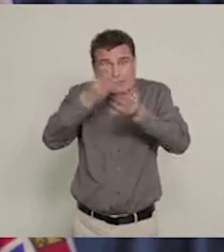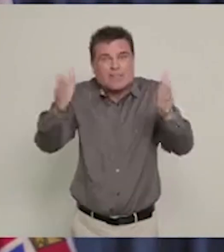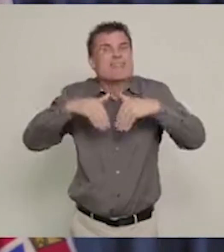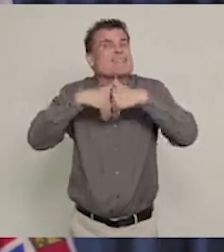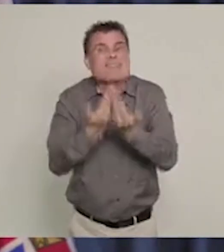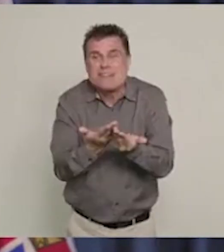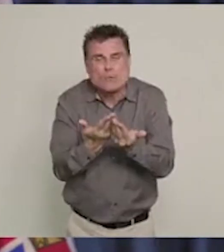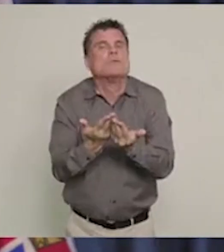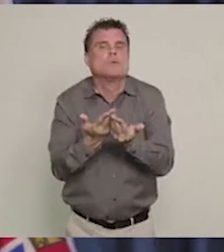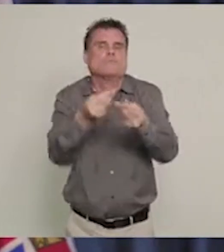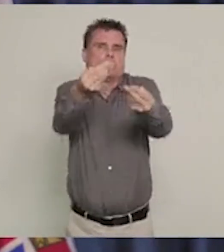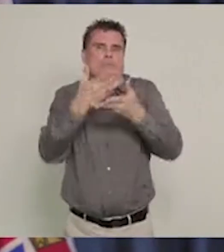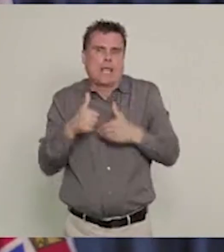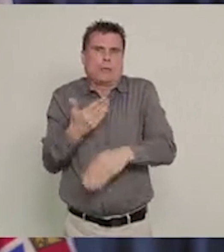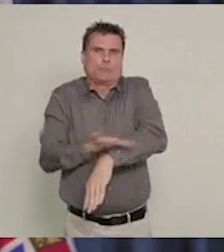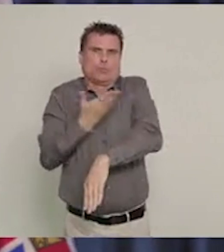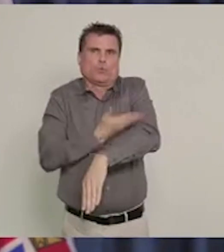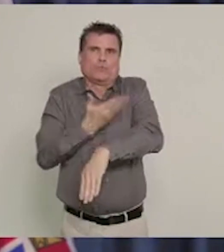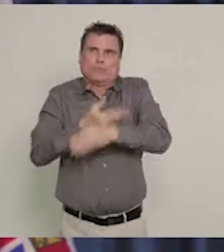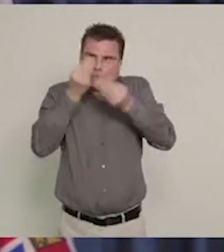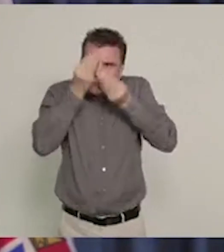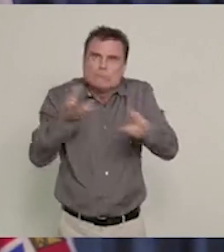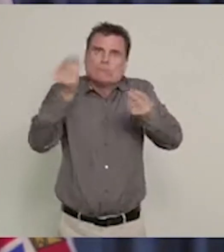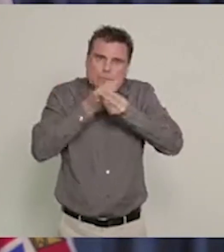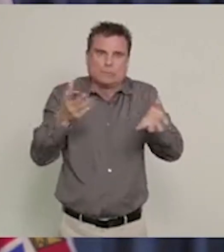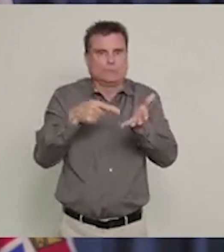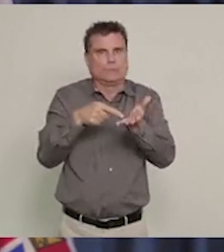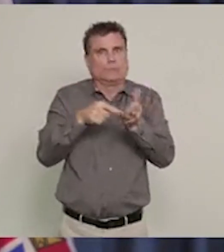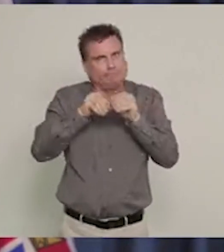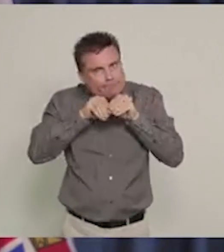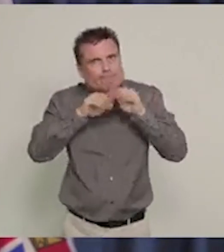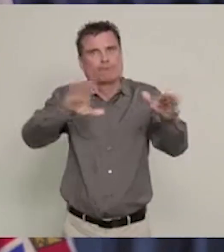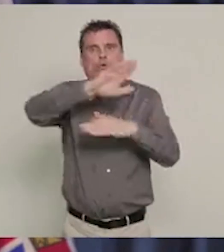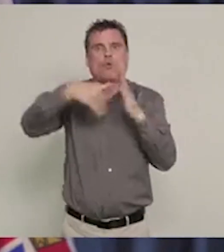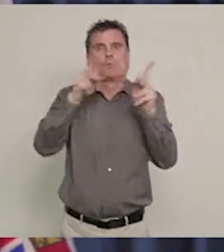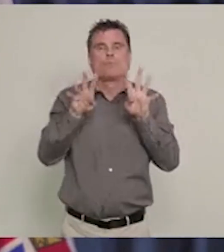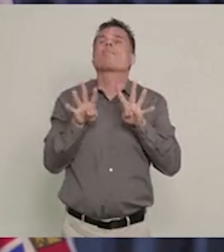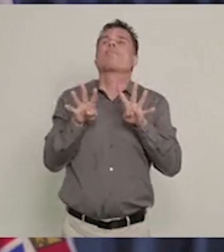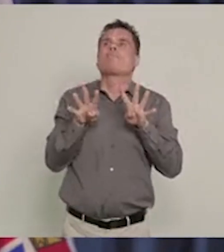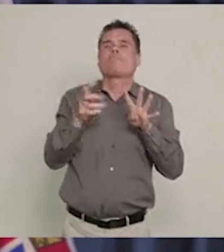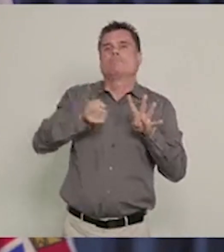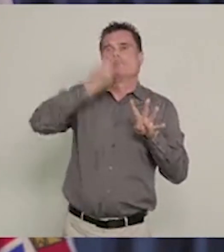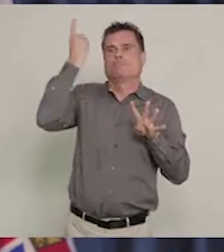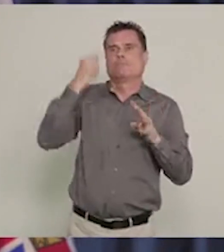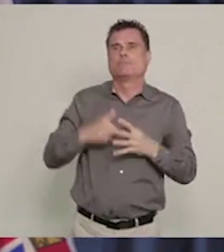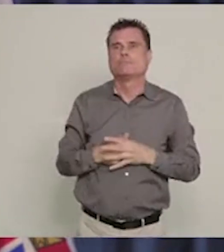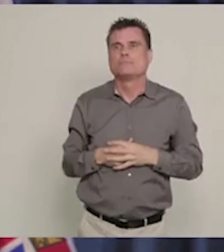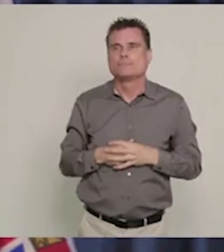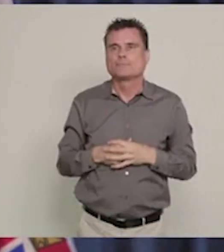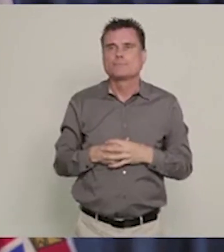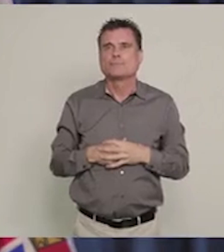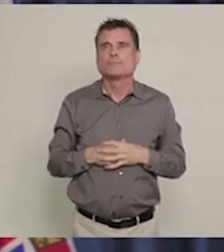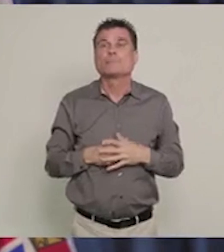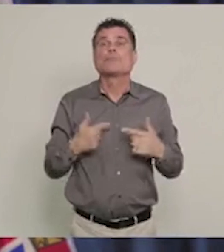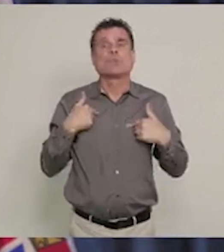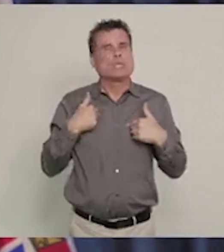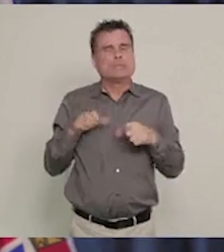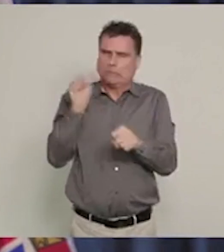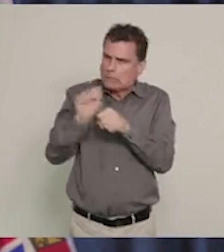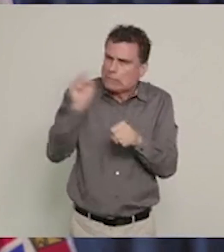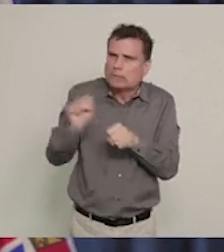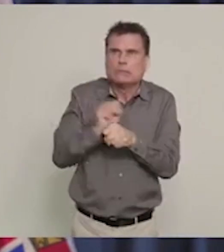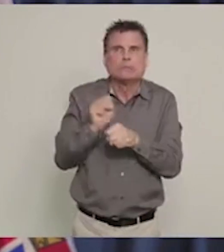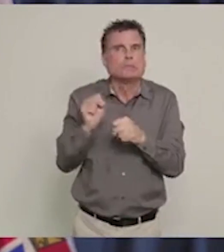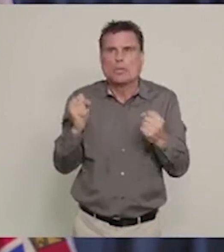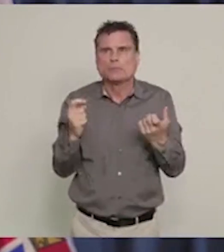ministry working on packages to make sure that resources get to people and to businesses. The Minister of Housing is working on making sure we are addressing the hard-to-home,